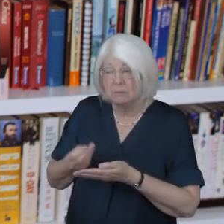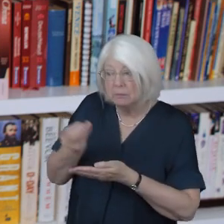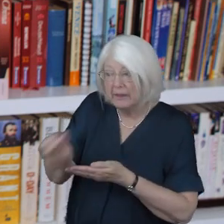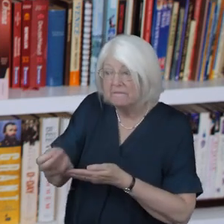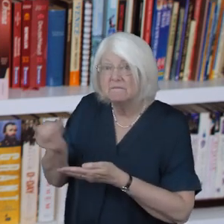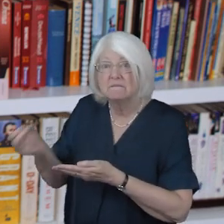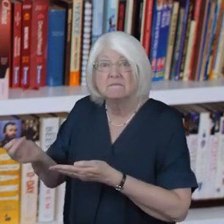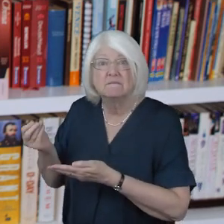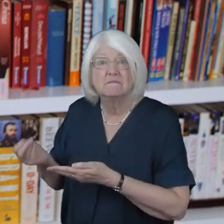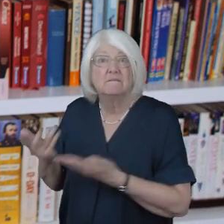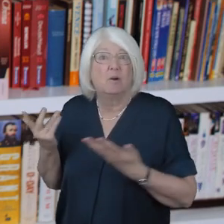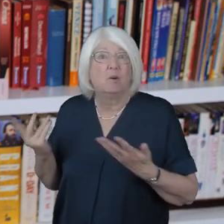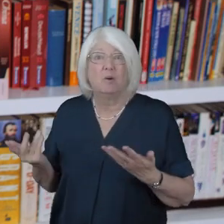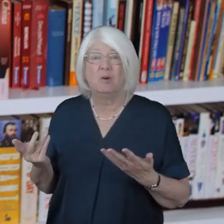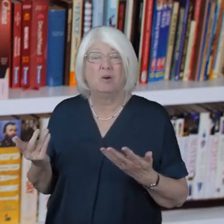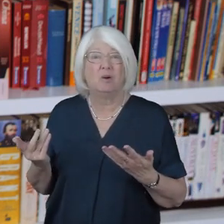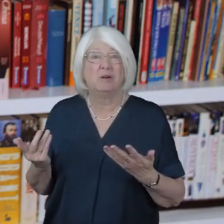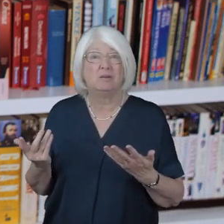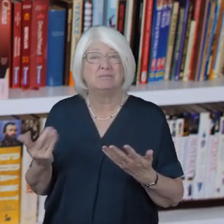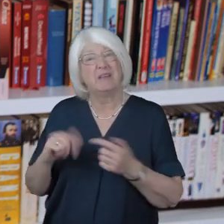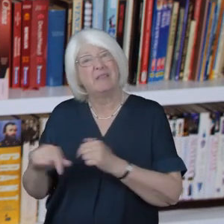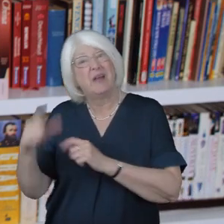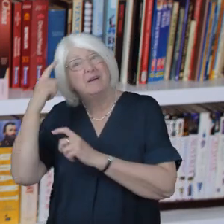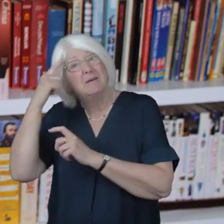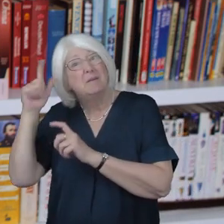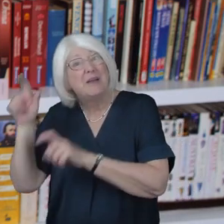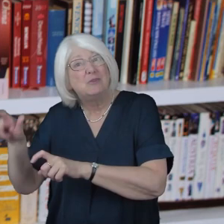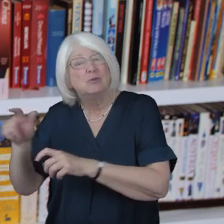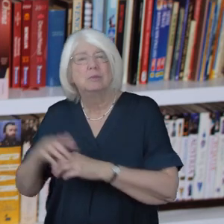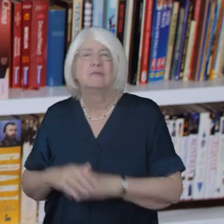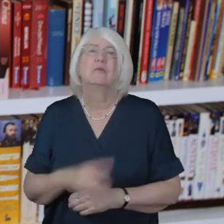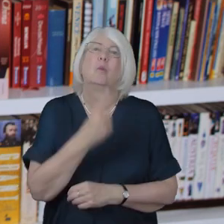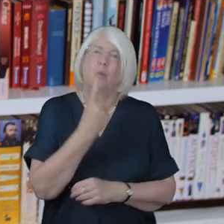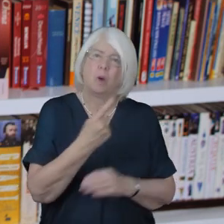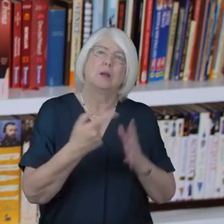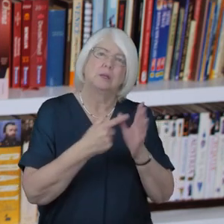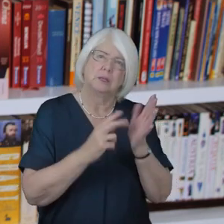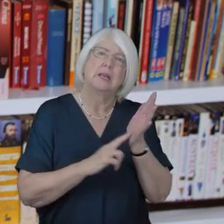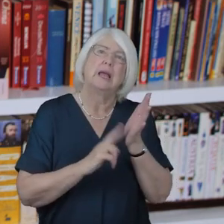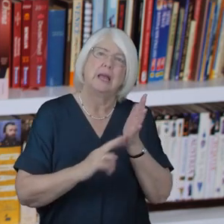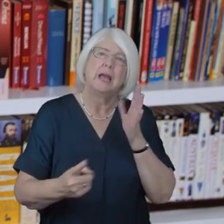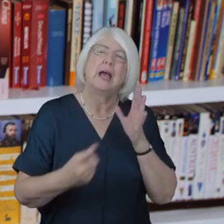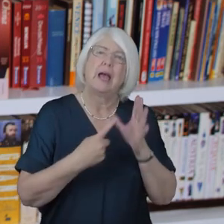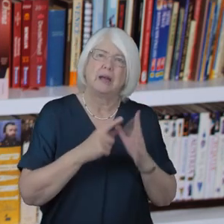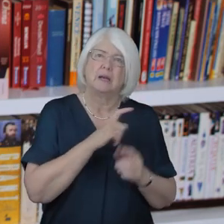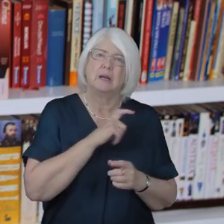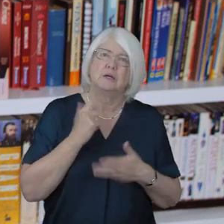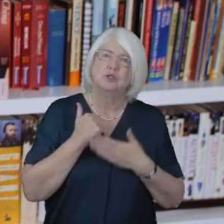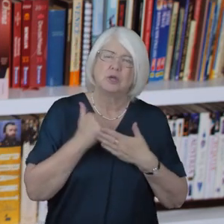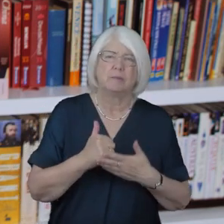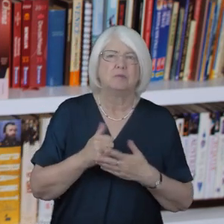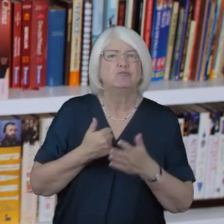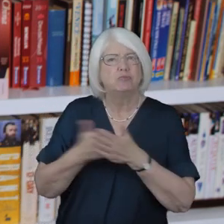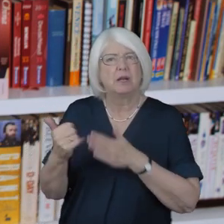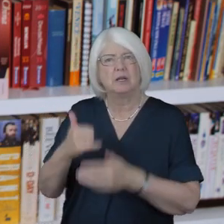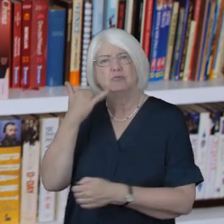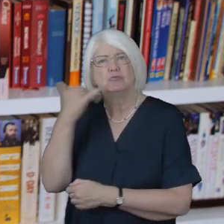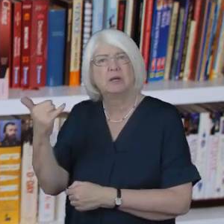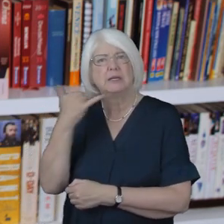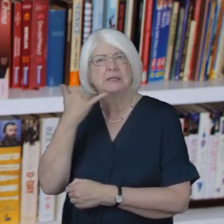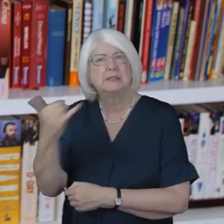are confined to bed we have one Anna Chaplin who regularly rings individuals in her local care home